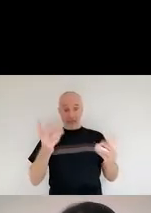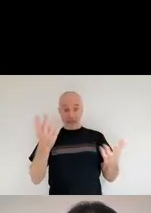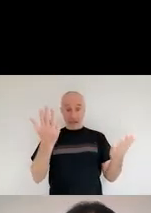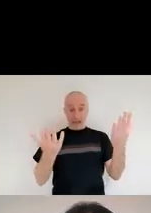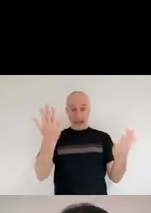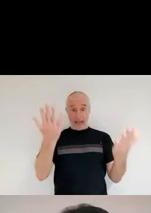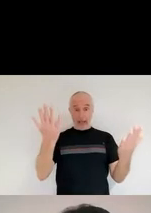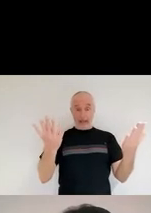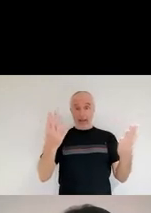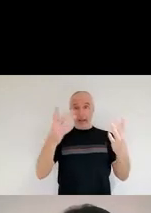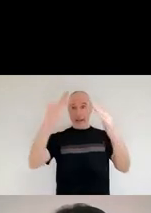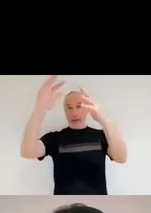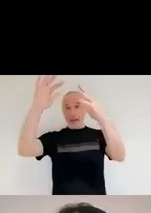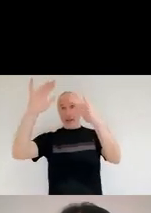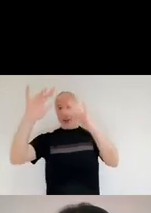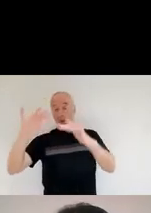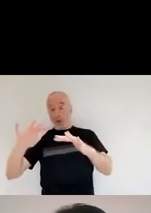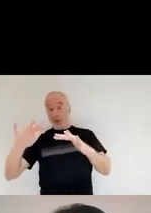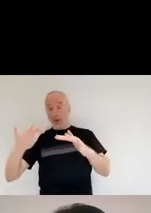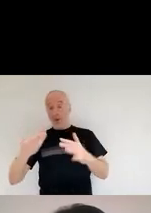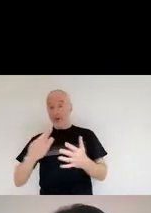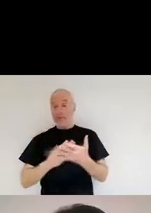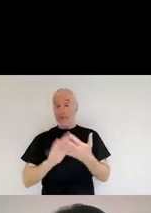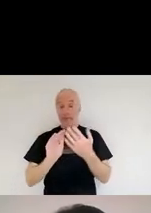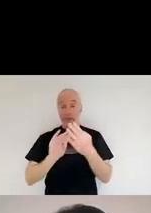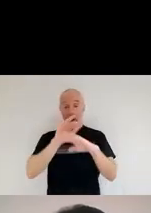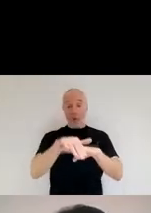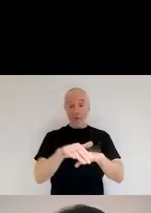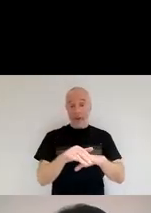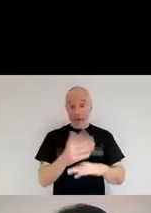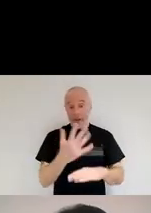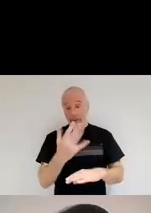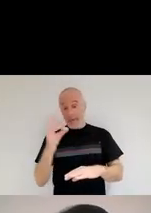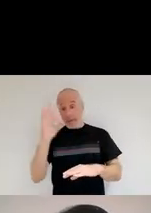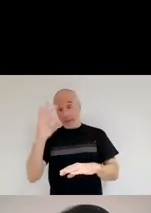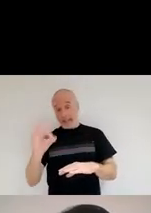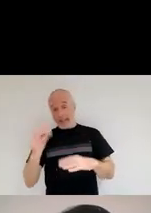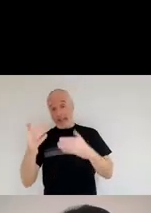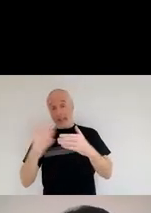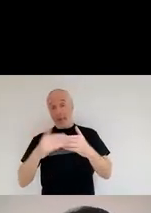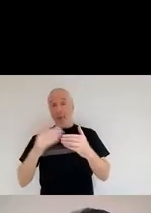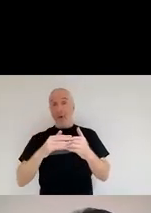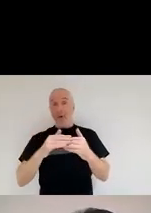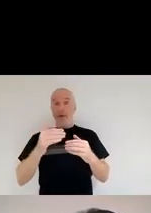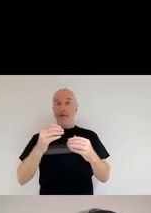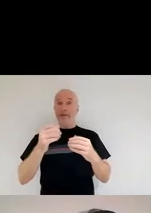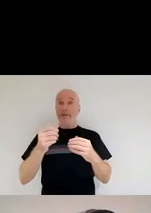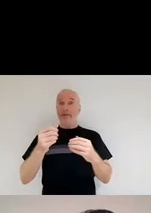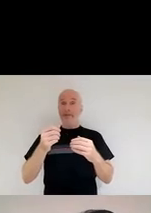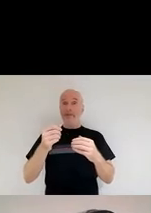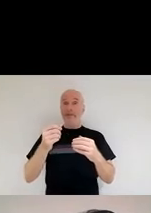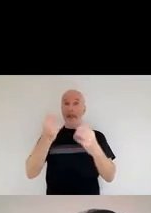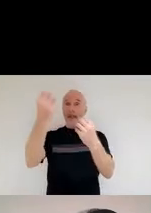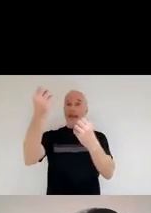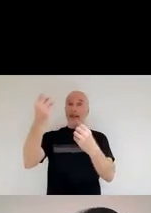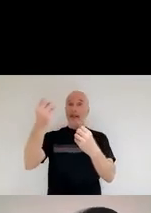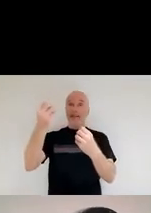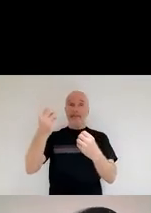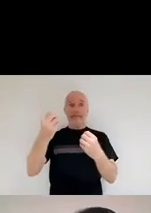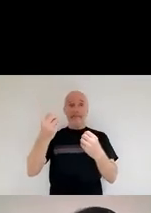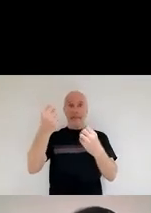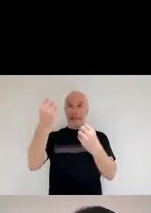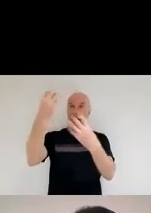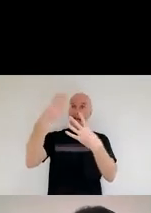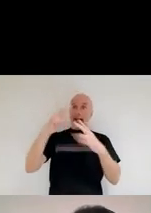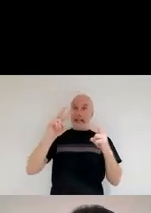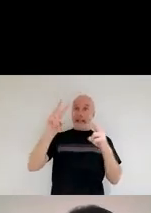stars. Half of all, more than half of all of the light that you can see in the universe is actually recycled by dust.